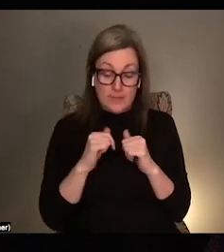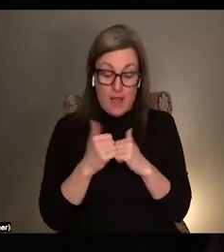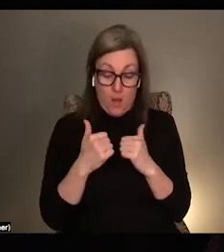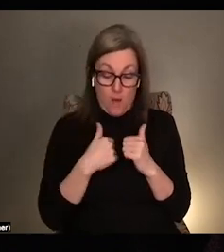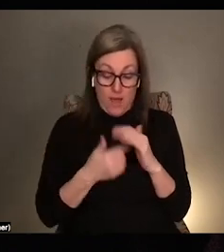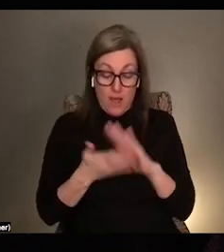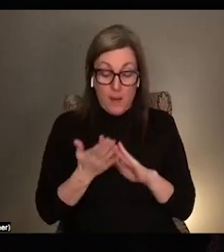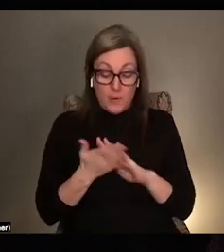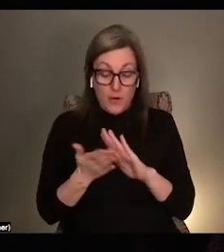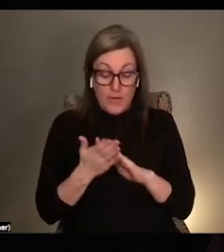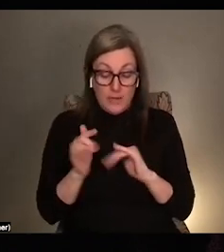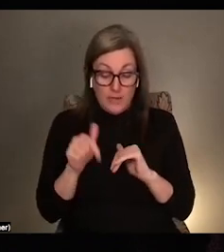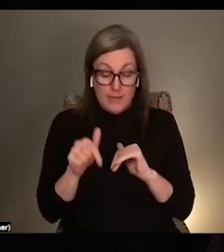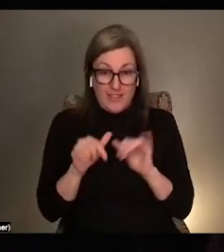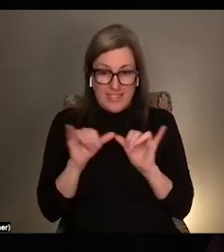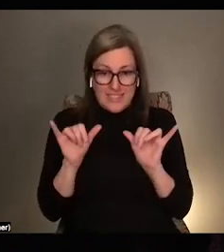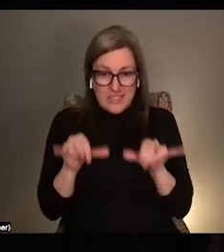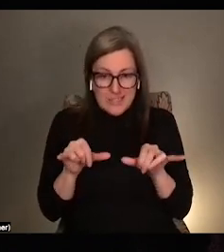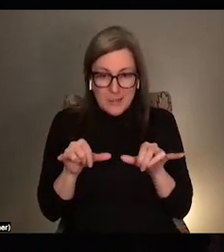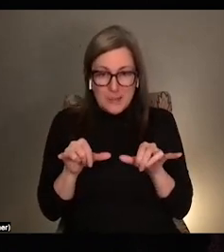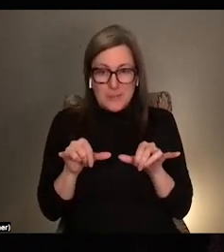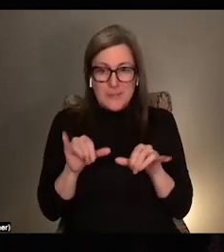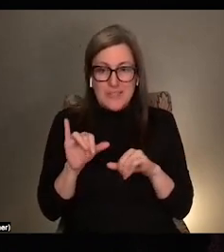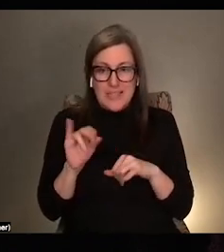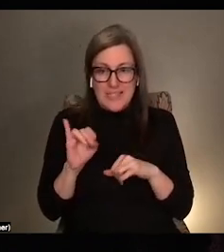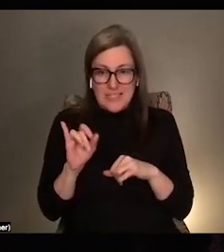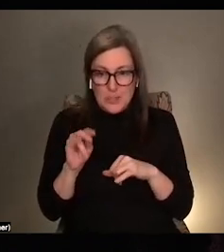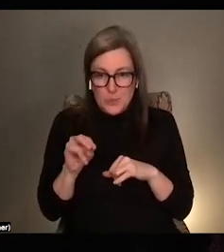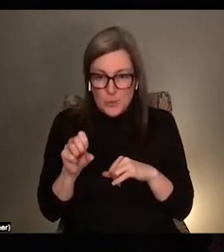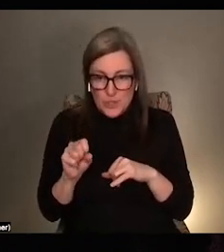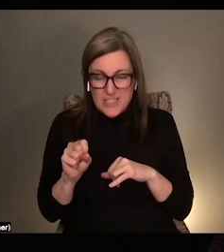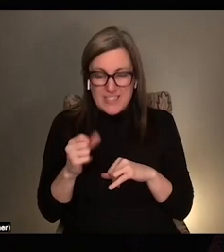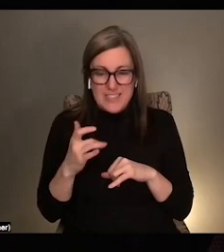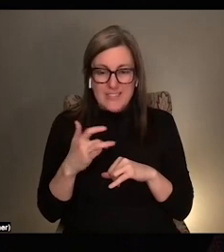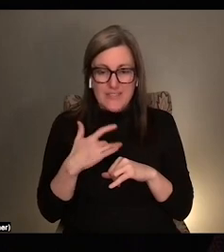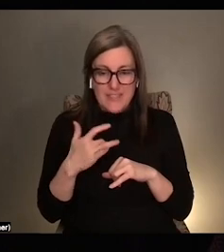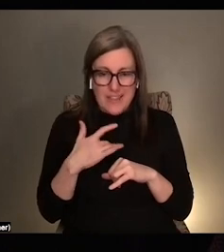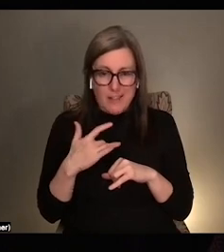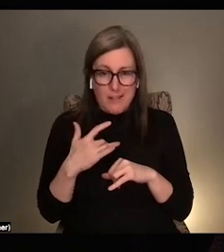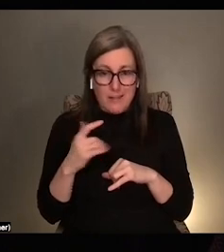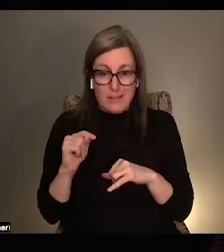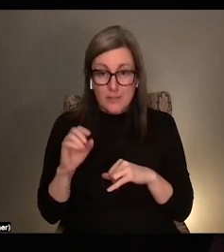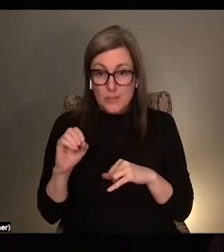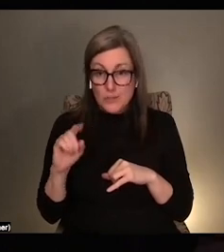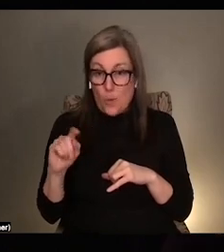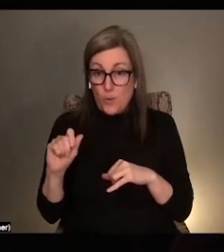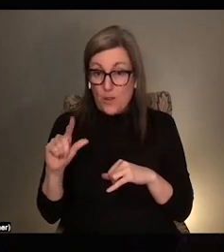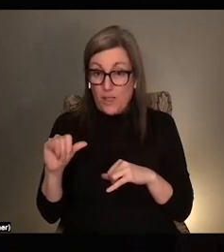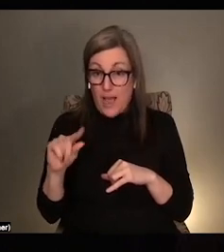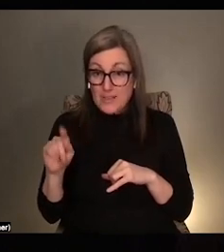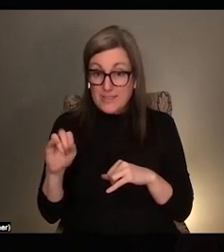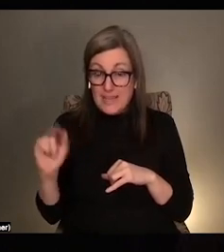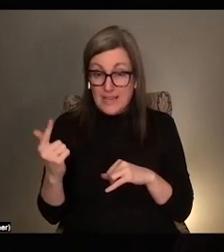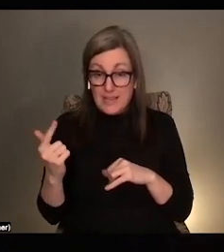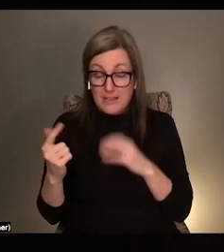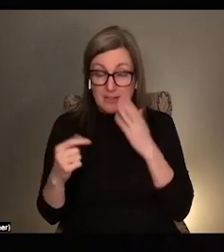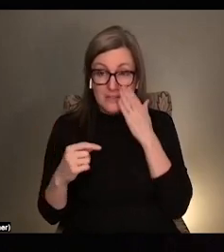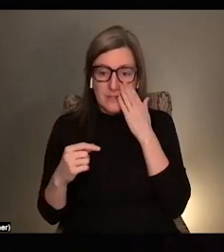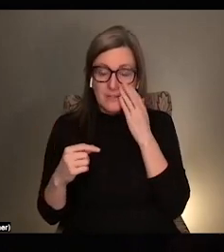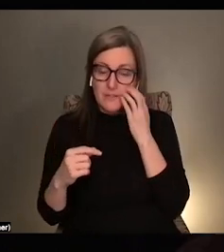systems, institutions, et cetera, can feel totalizing. Yet there are these like, I don't know,